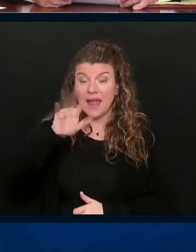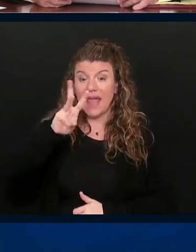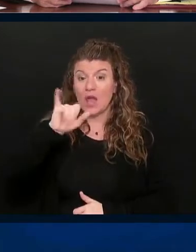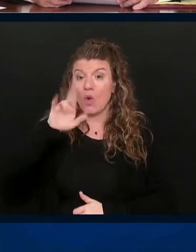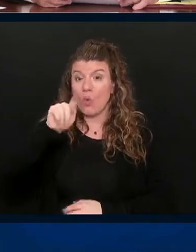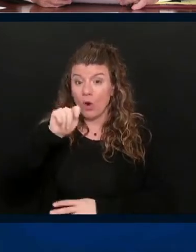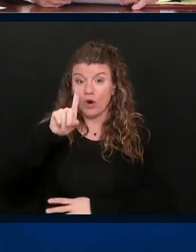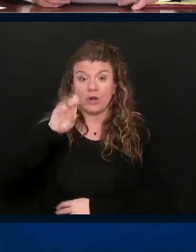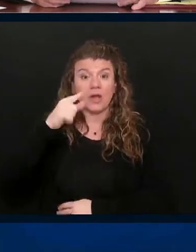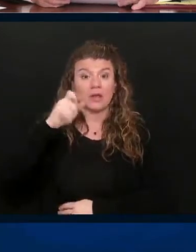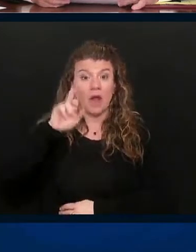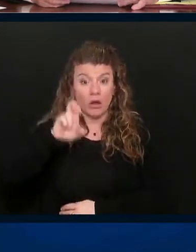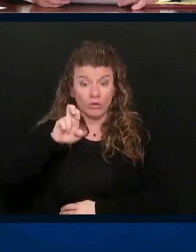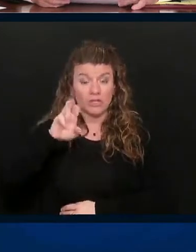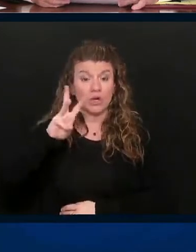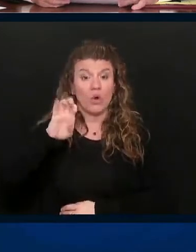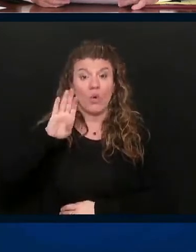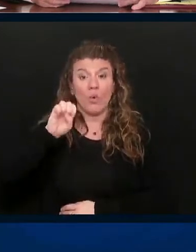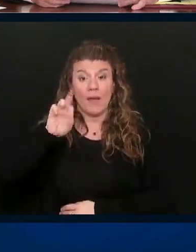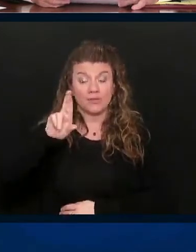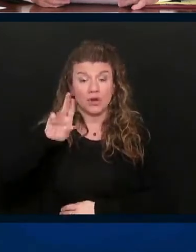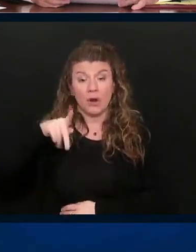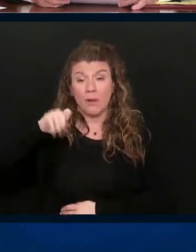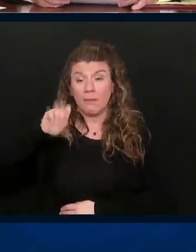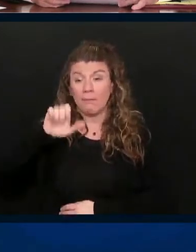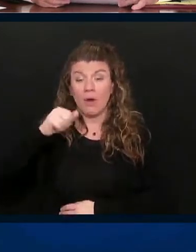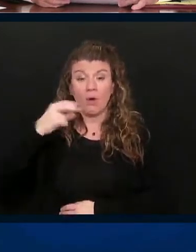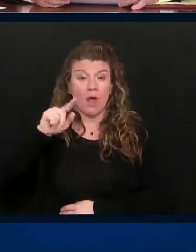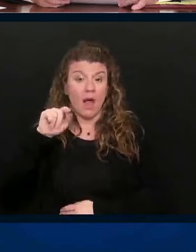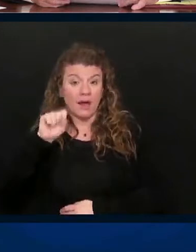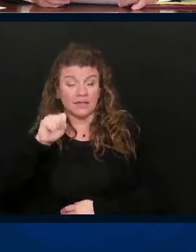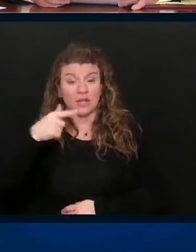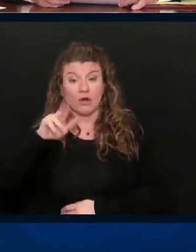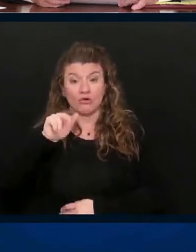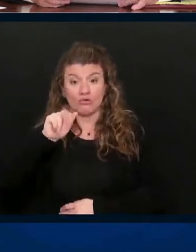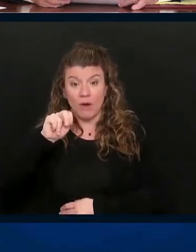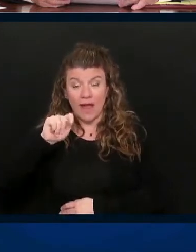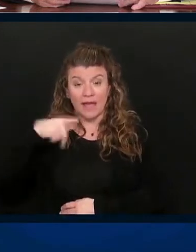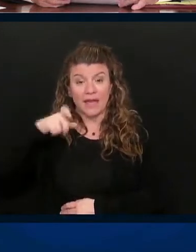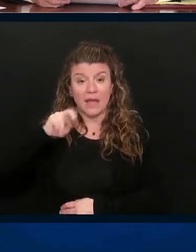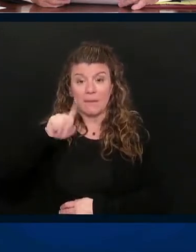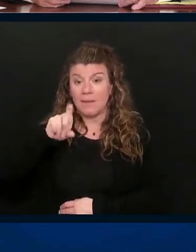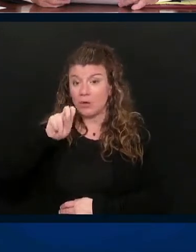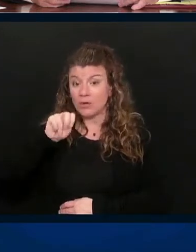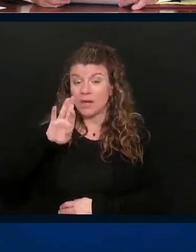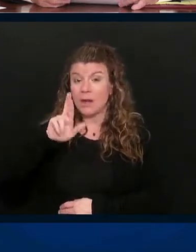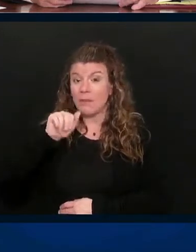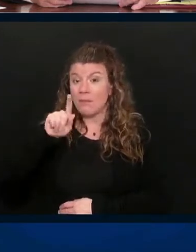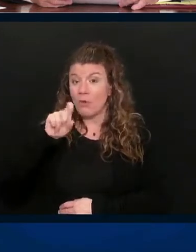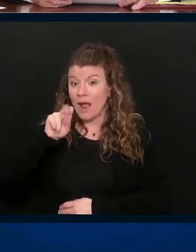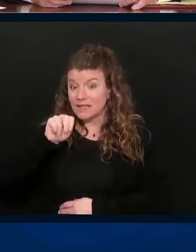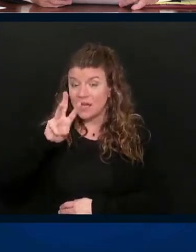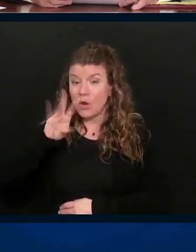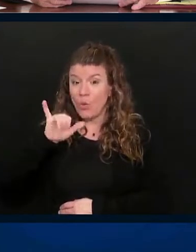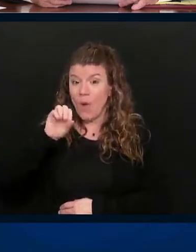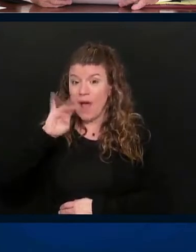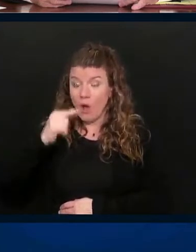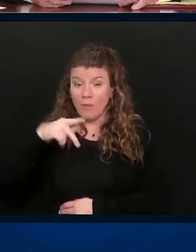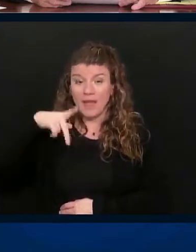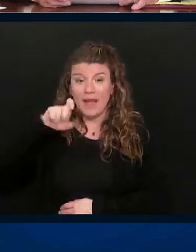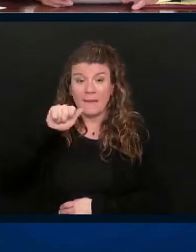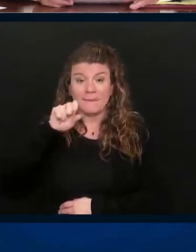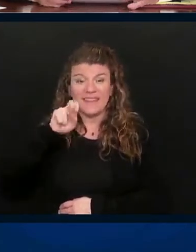Doddridge, Webster, Pocahontas, Grant, Pendleton, Braxton, Wyoming, Pleasance, Tyler,